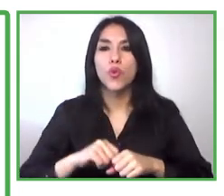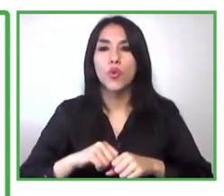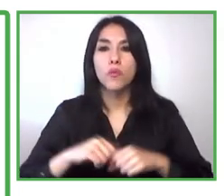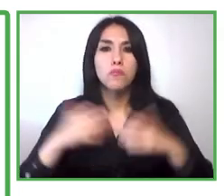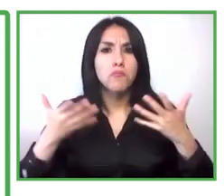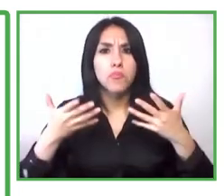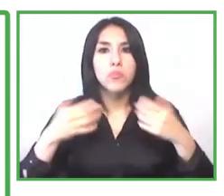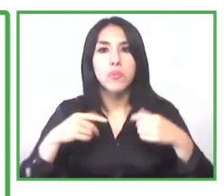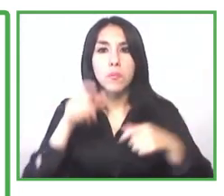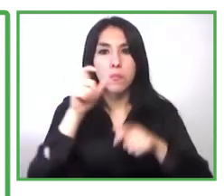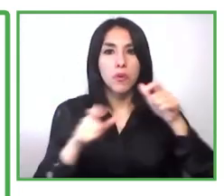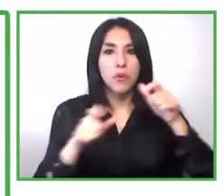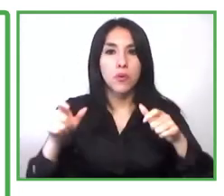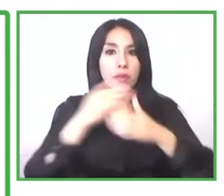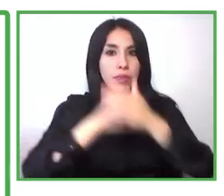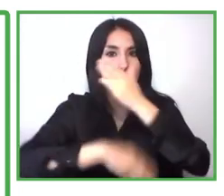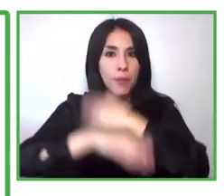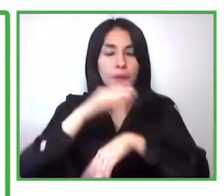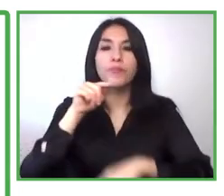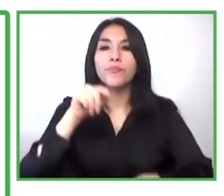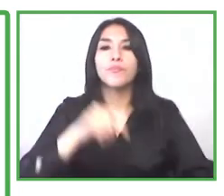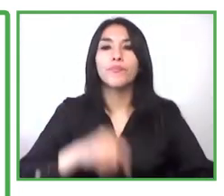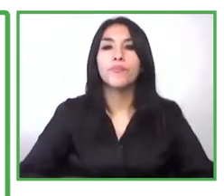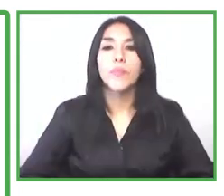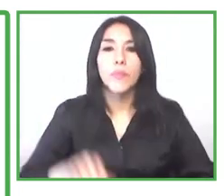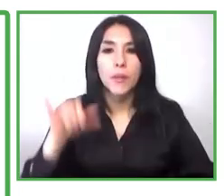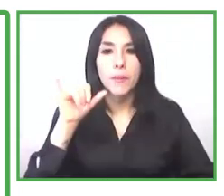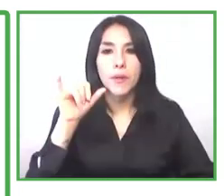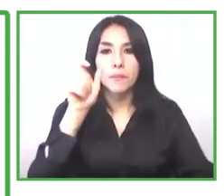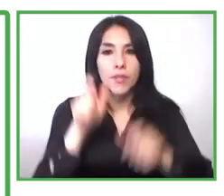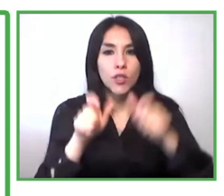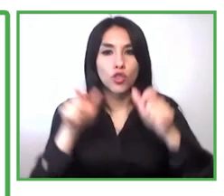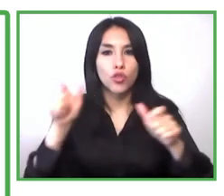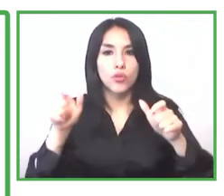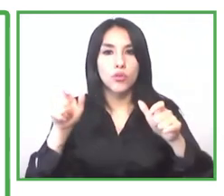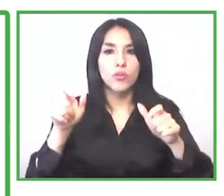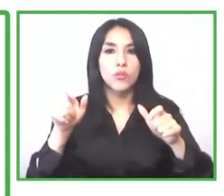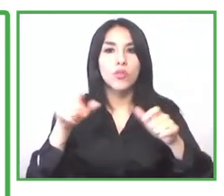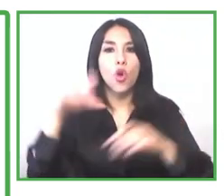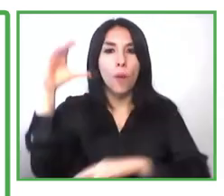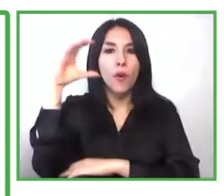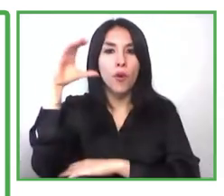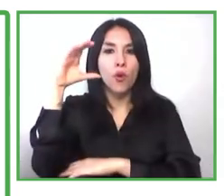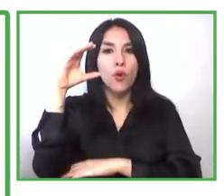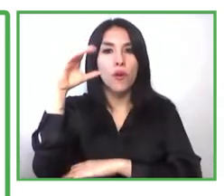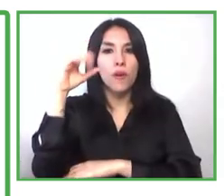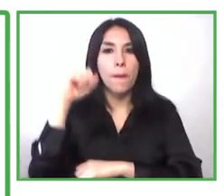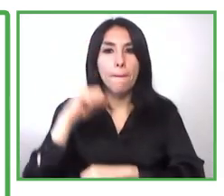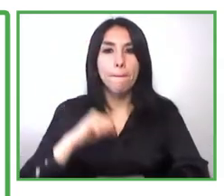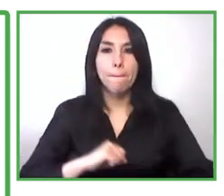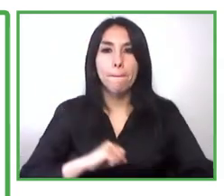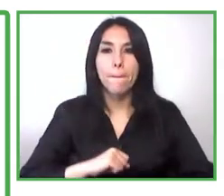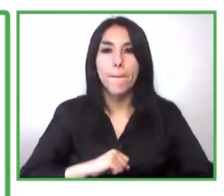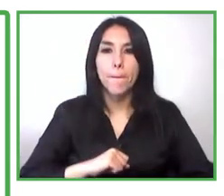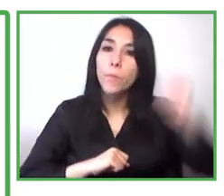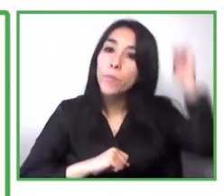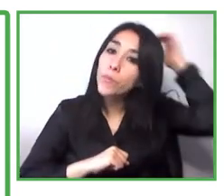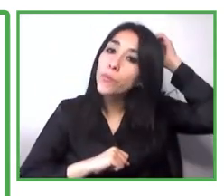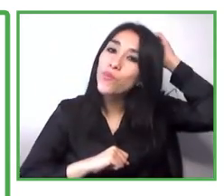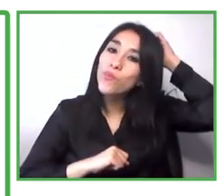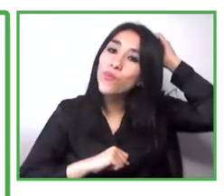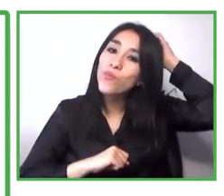years and the elderly as well in colombia we are an organization which has as our superior purpose to transform